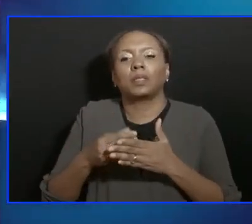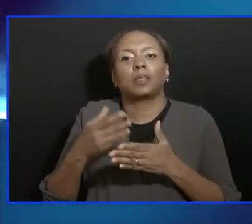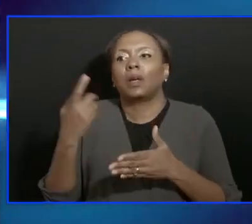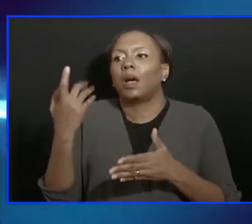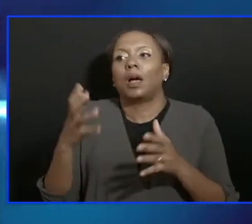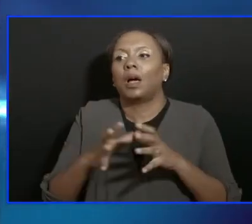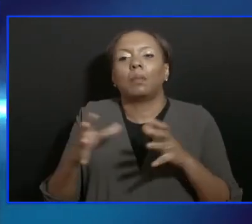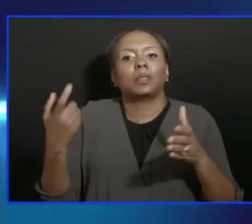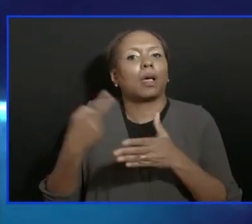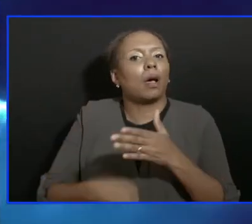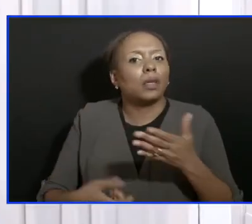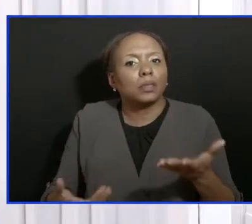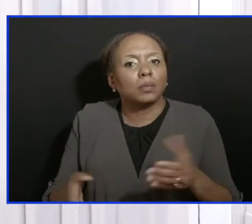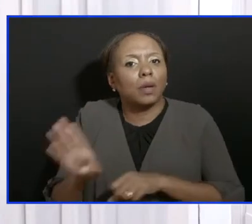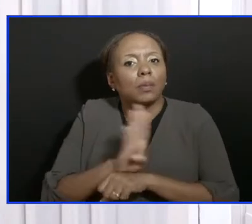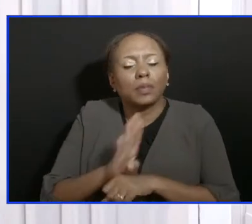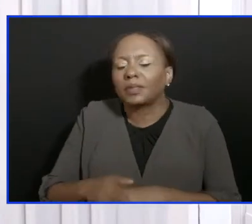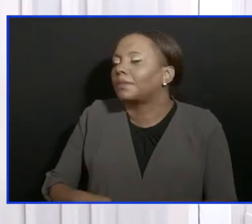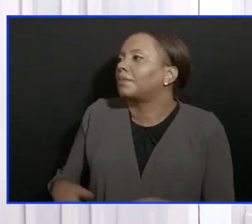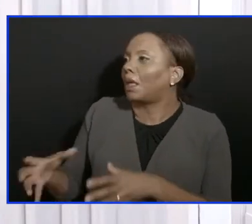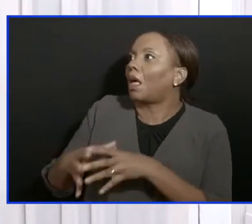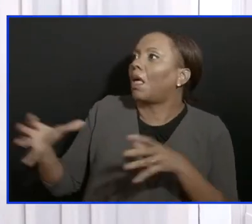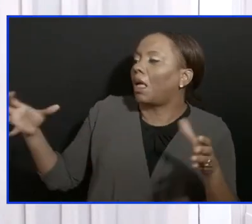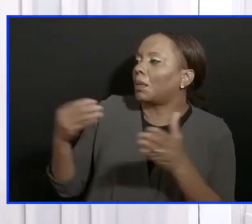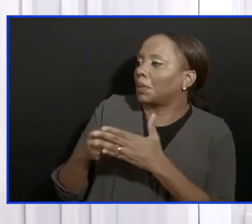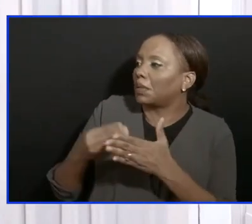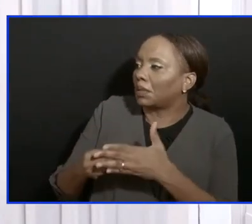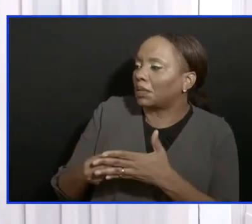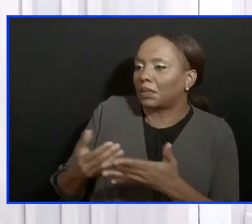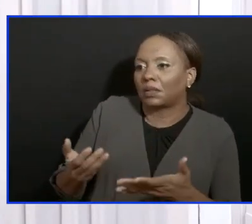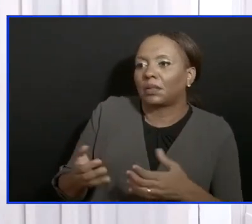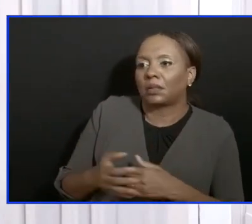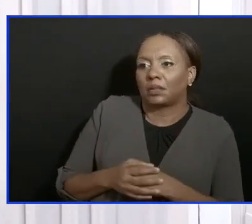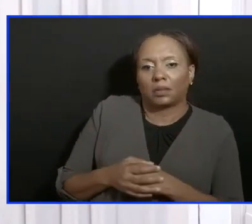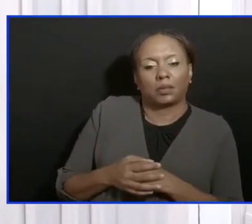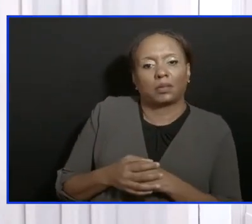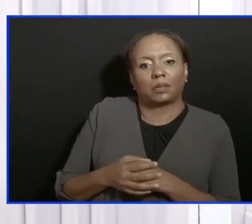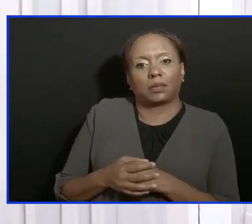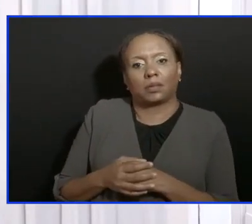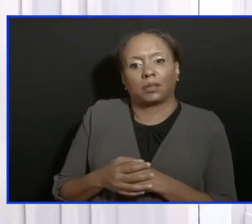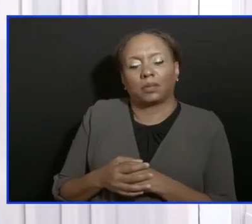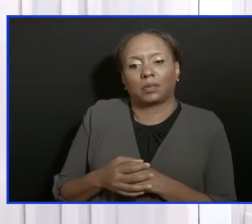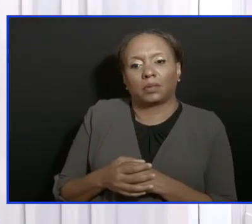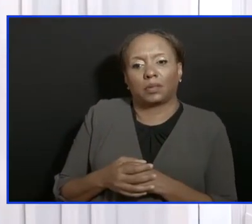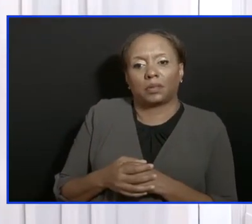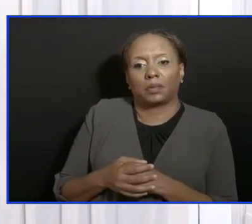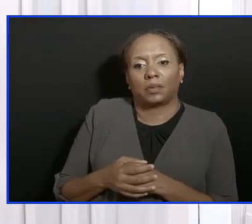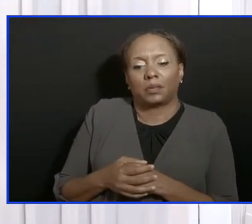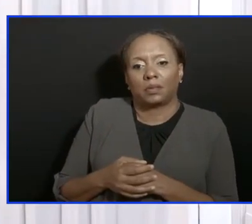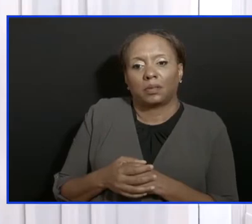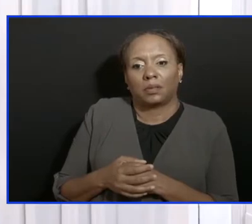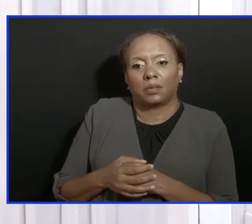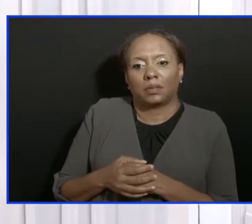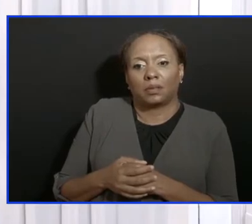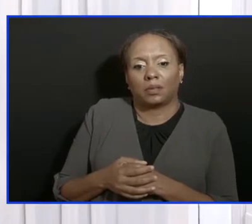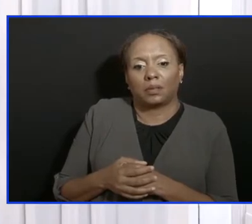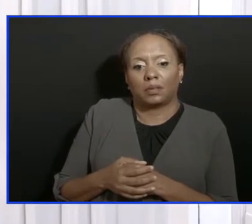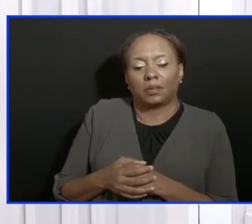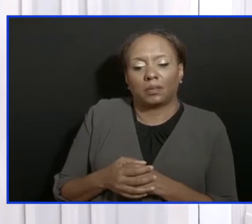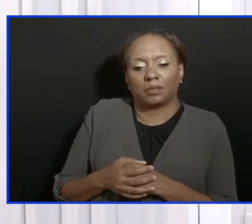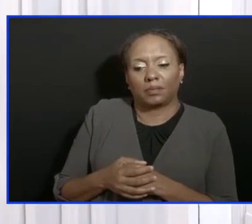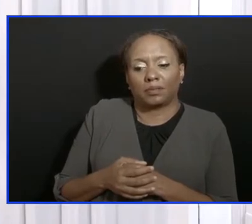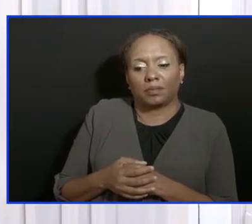And we'll detail, I think that all of us know, that last year we had to move from running a